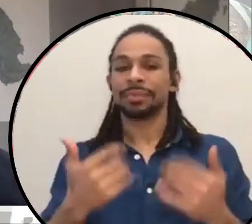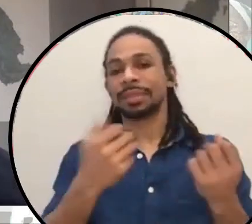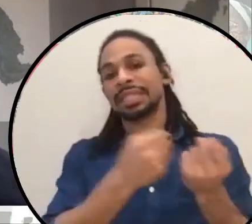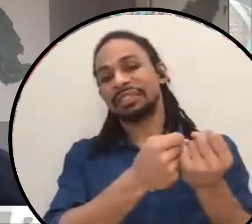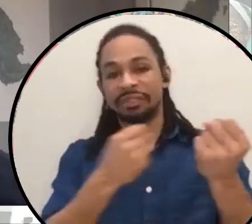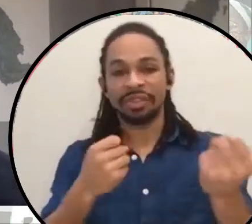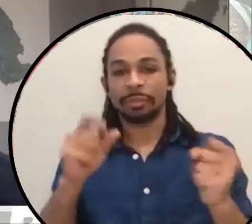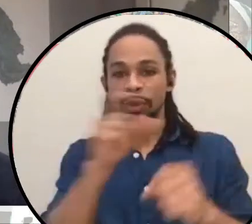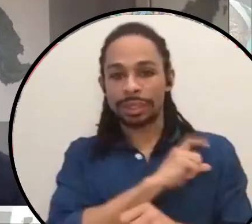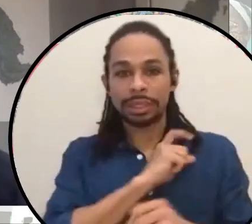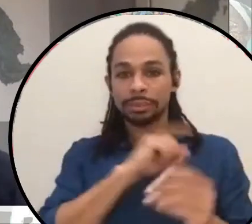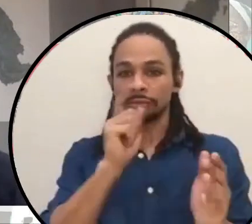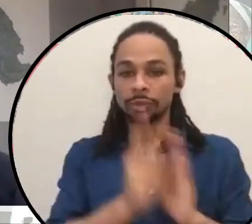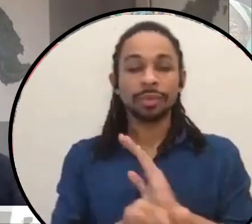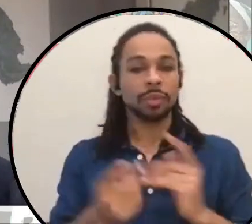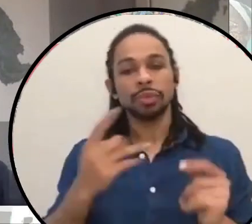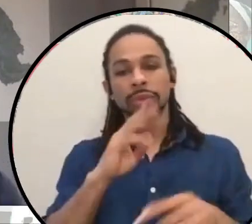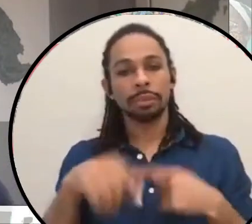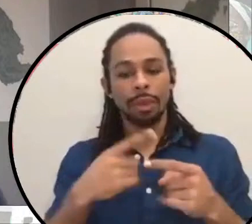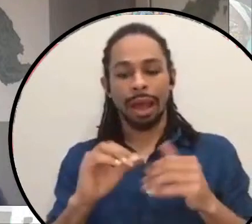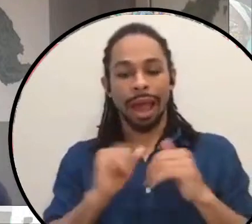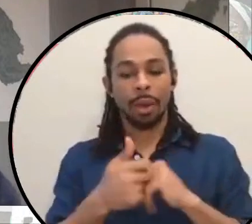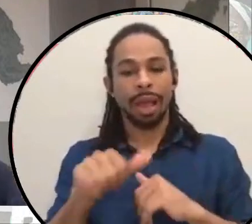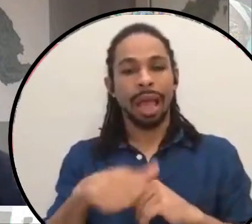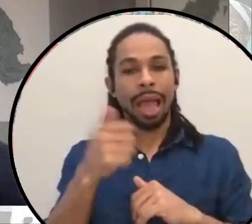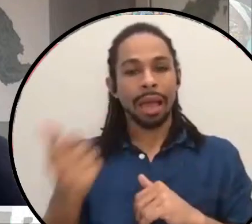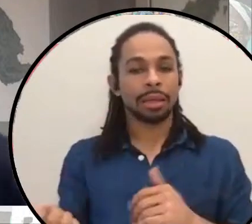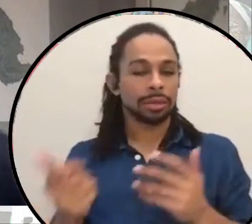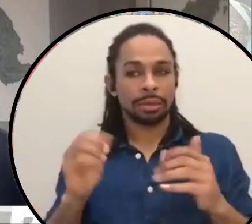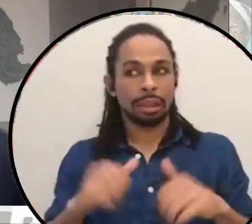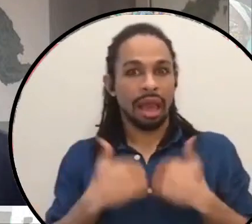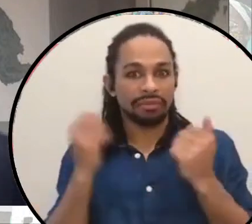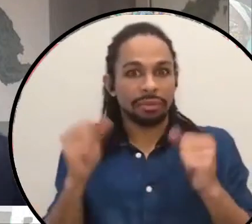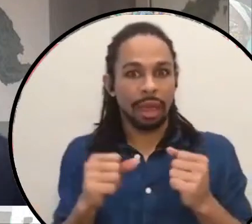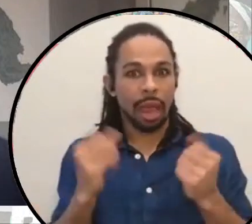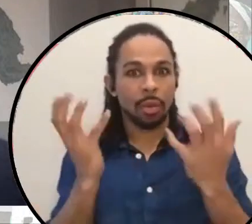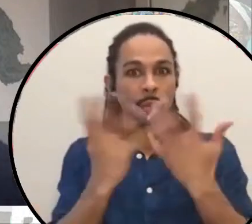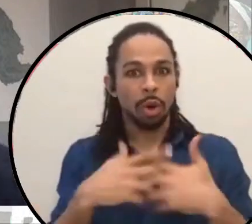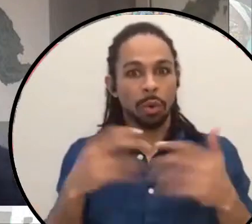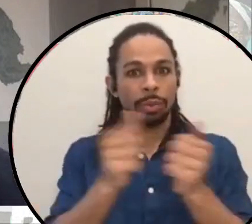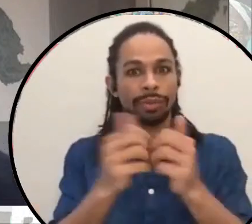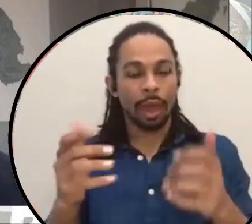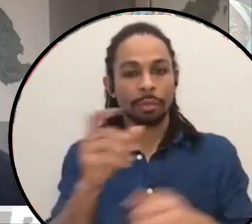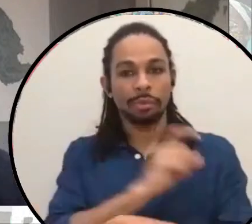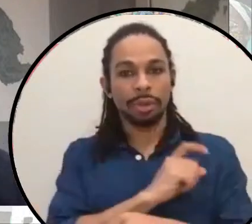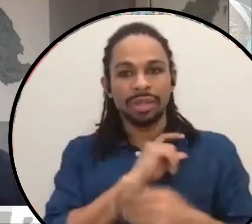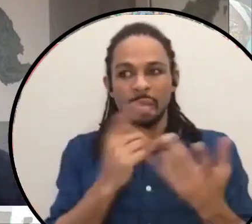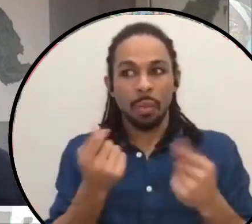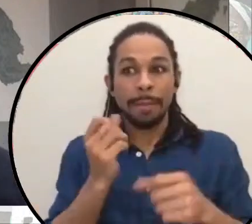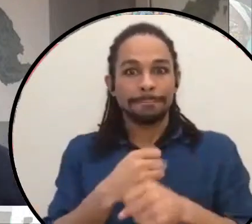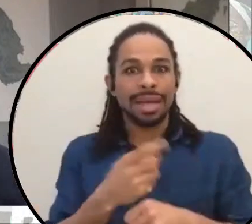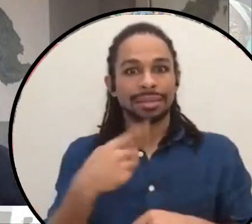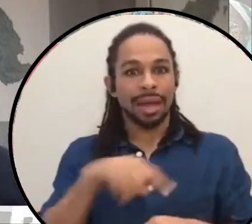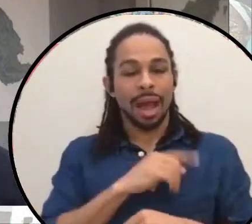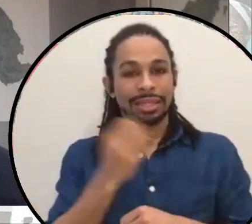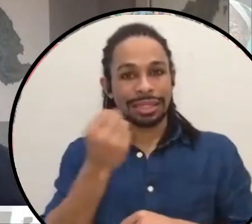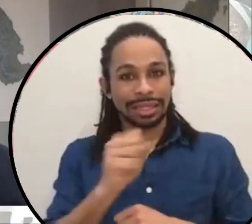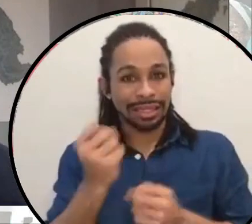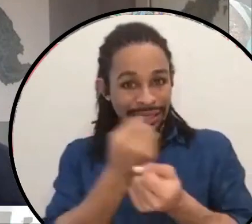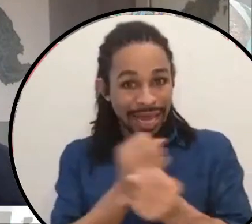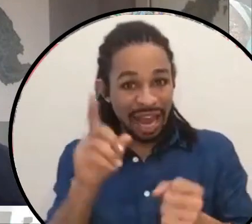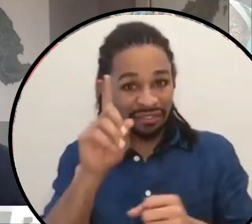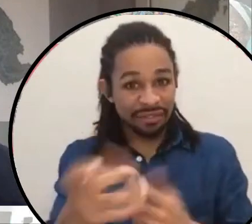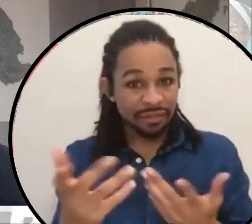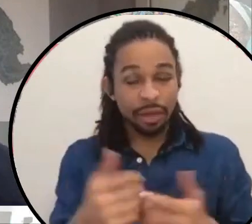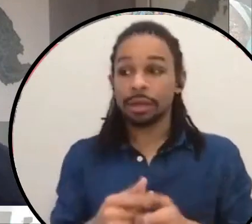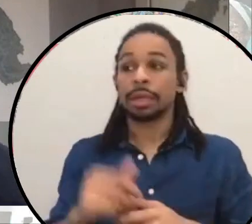else it would work and what, what really makes us safe. And so that's, you know, a lot of things like people saying, Oh, you know what? Um, it doesn't